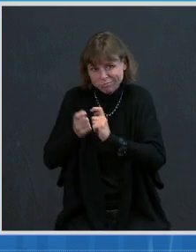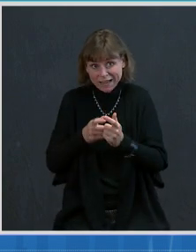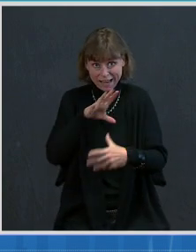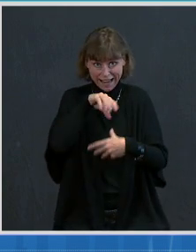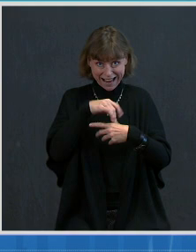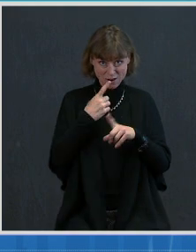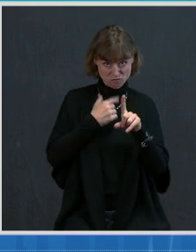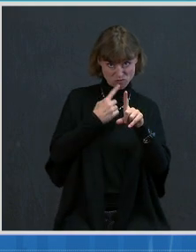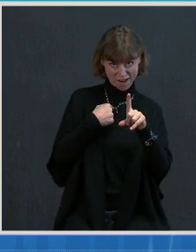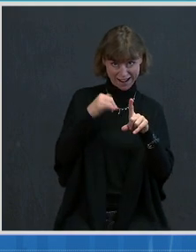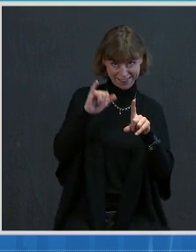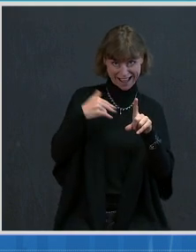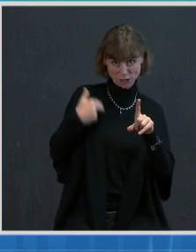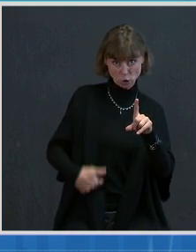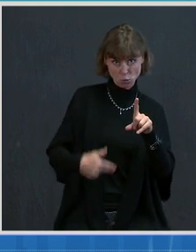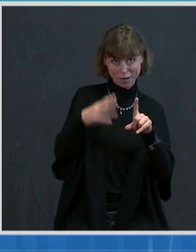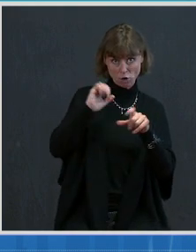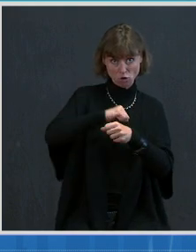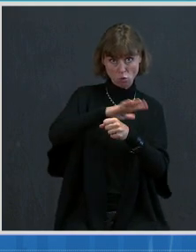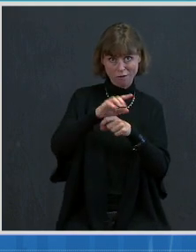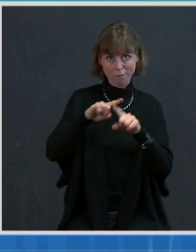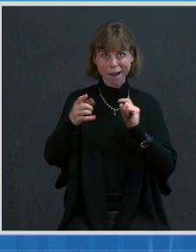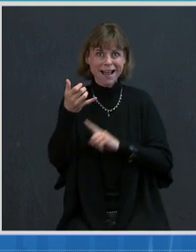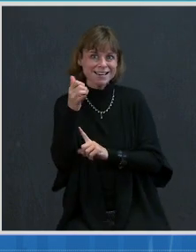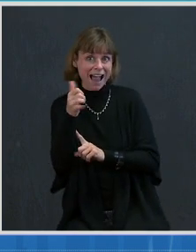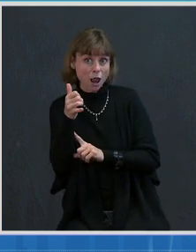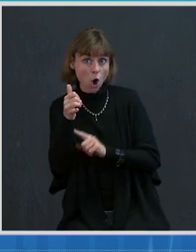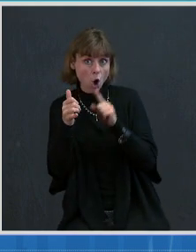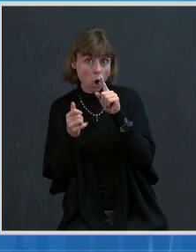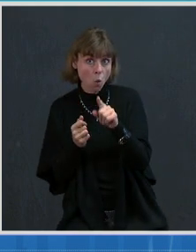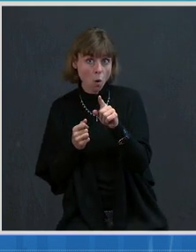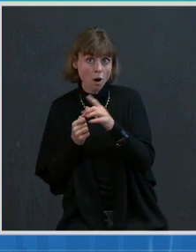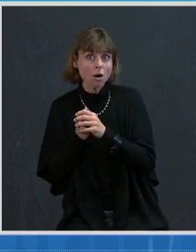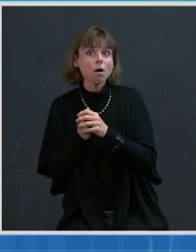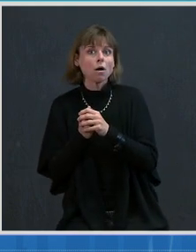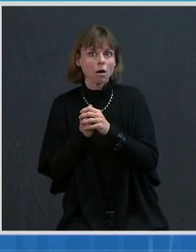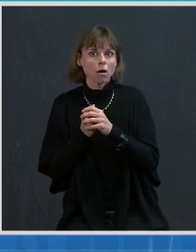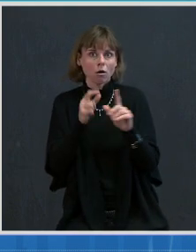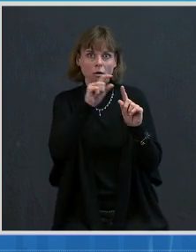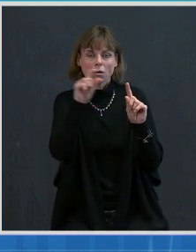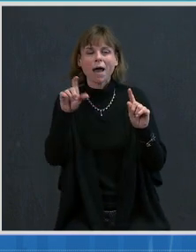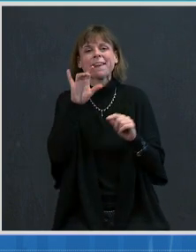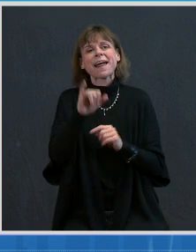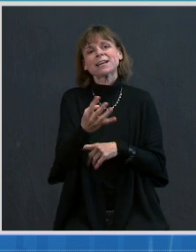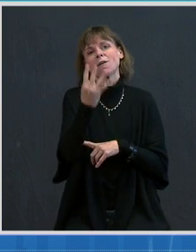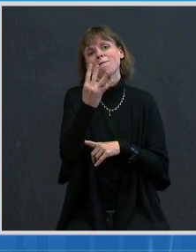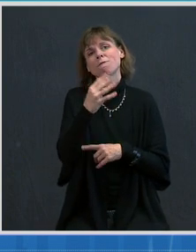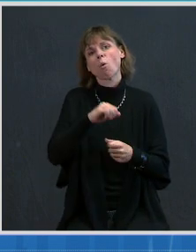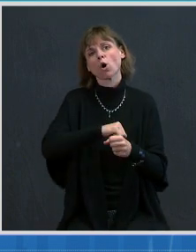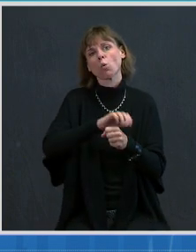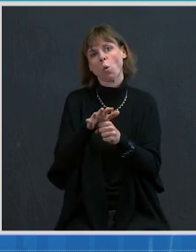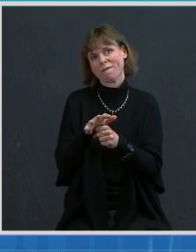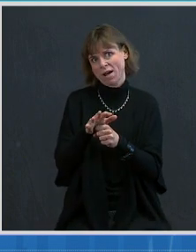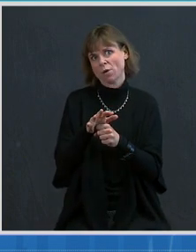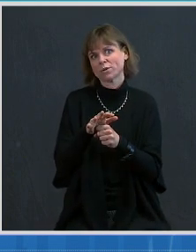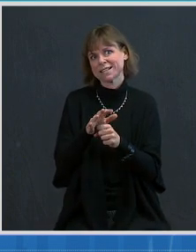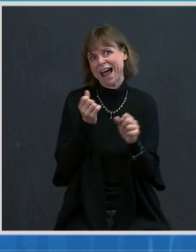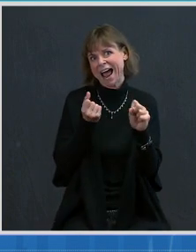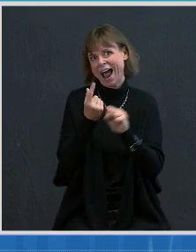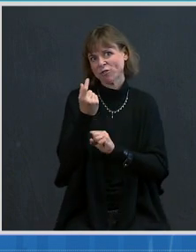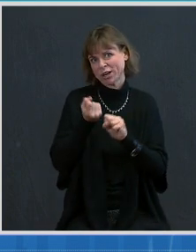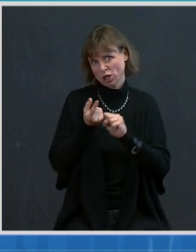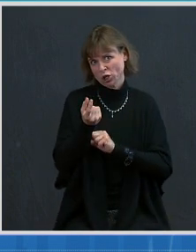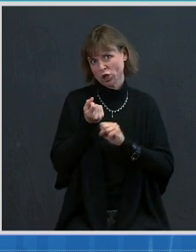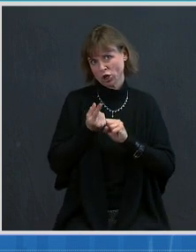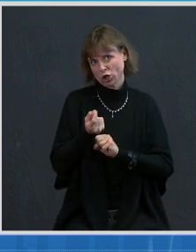but noticeably in the yellow boxes are the four coronaviruses that each year cause